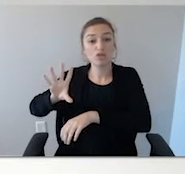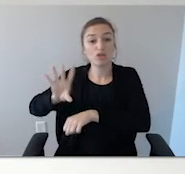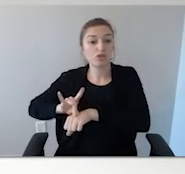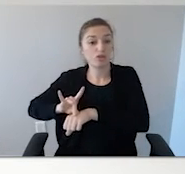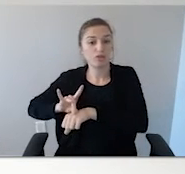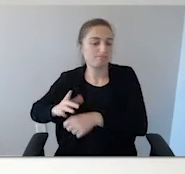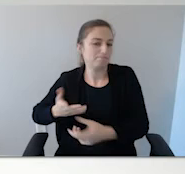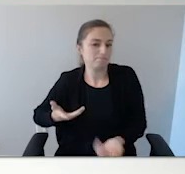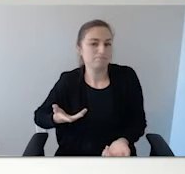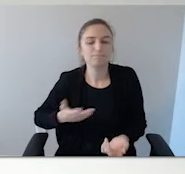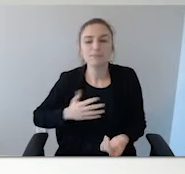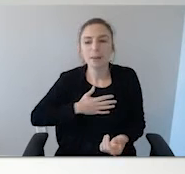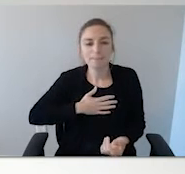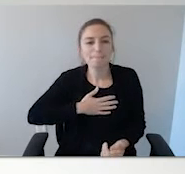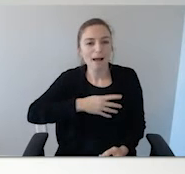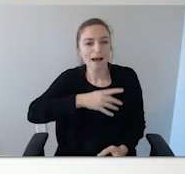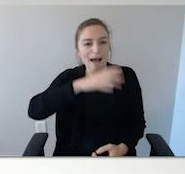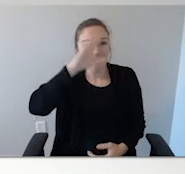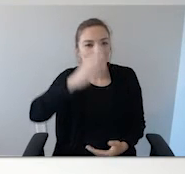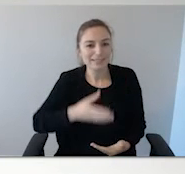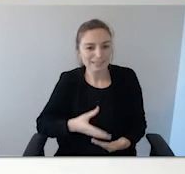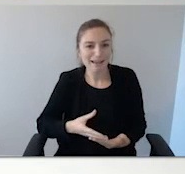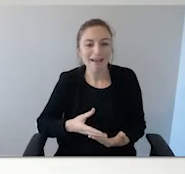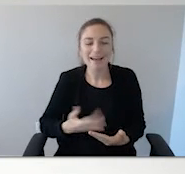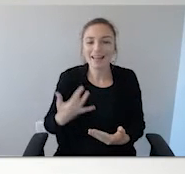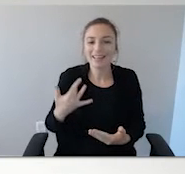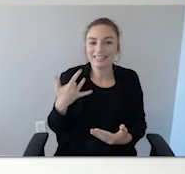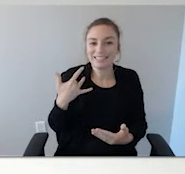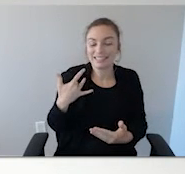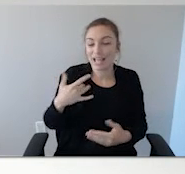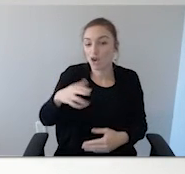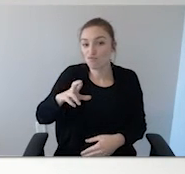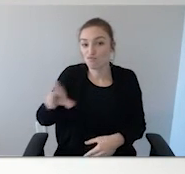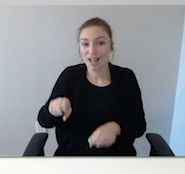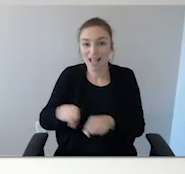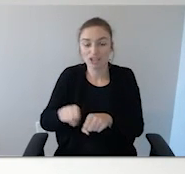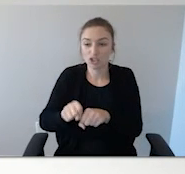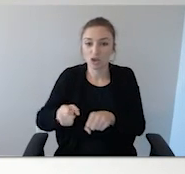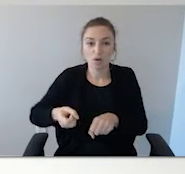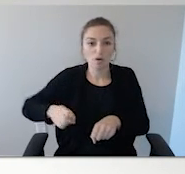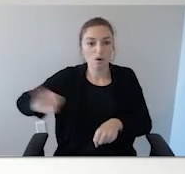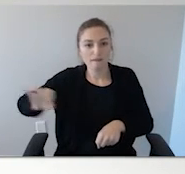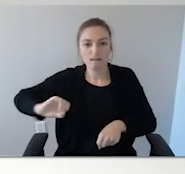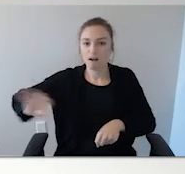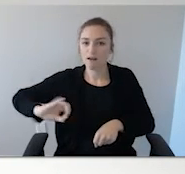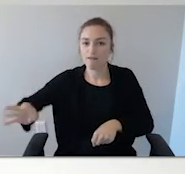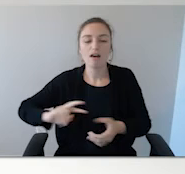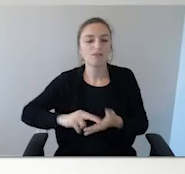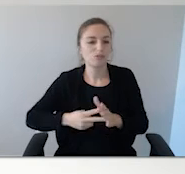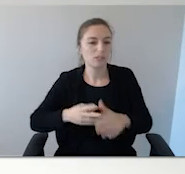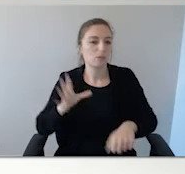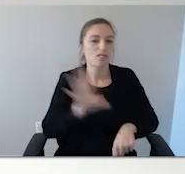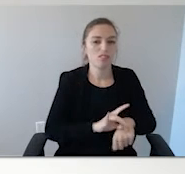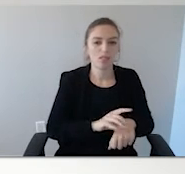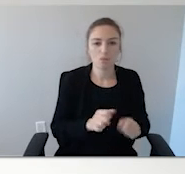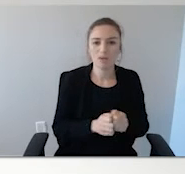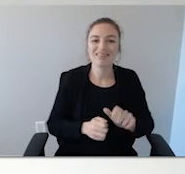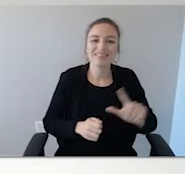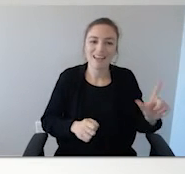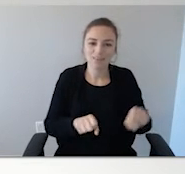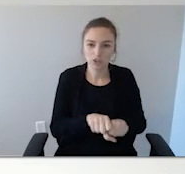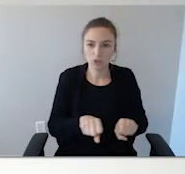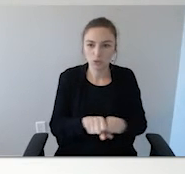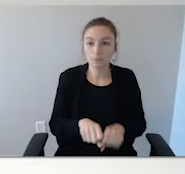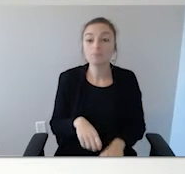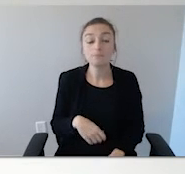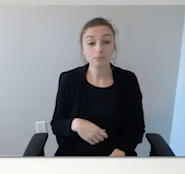For my son, it had to be on his left shoe because that right shoe was coming off every single day. So, it had to be on his left shoe. Something that my daughter and I